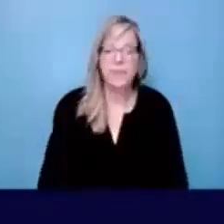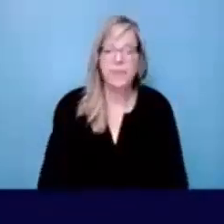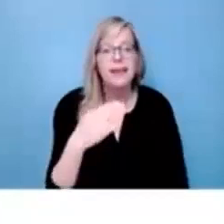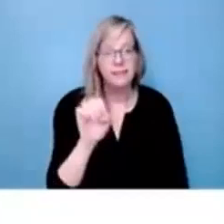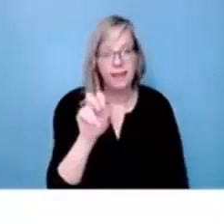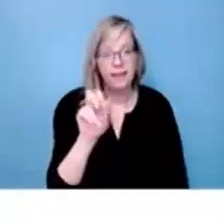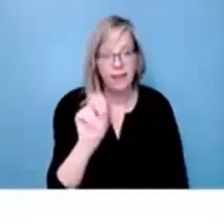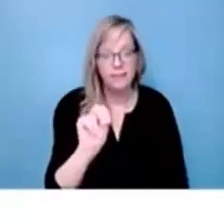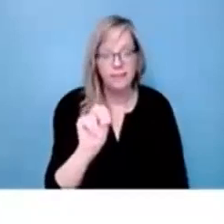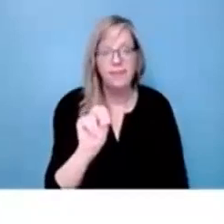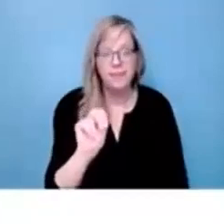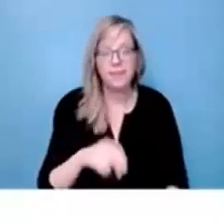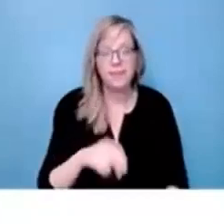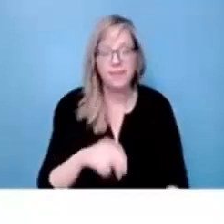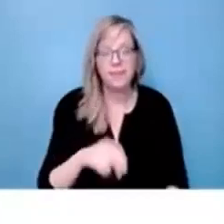Thank you, Evan.